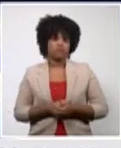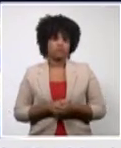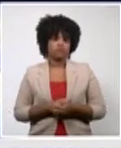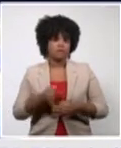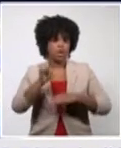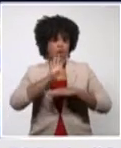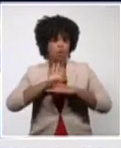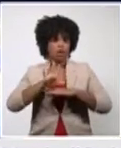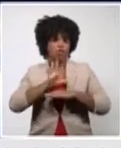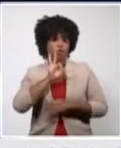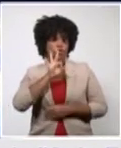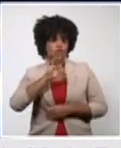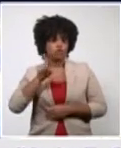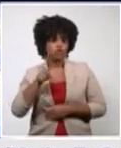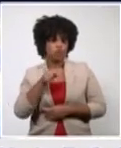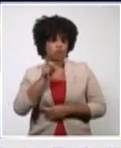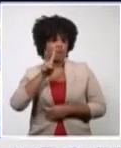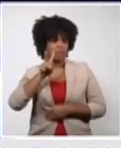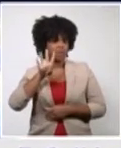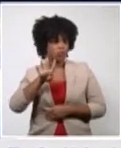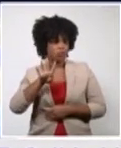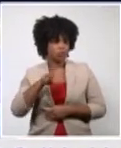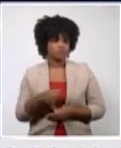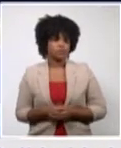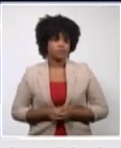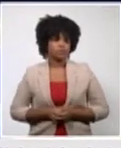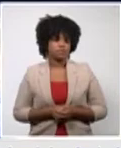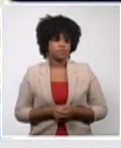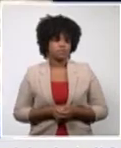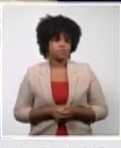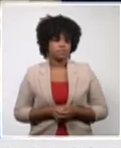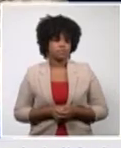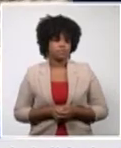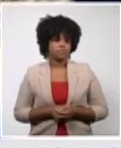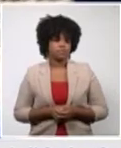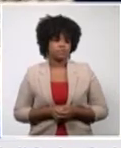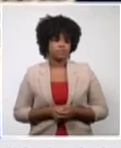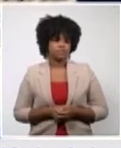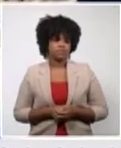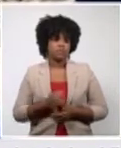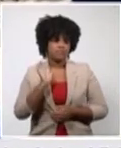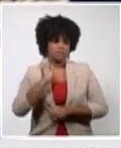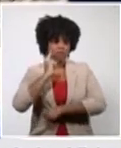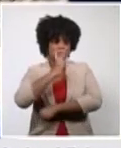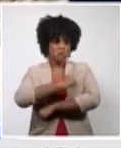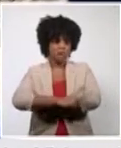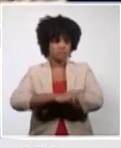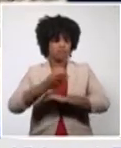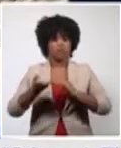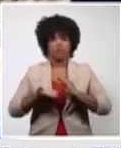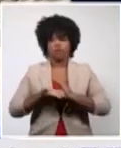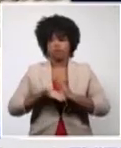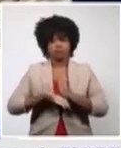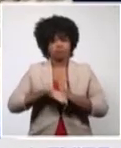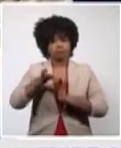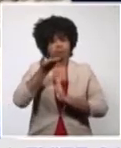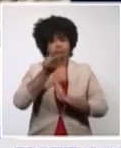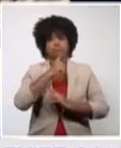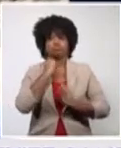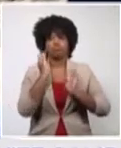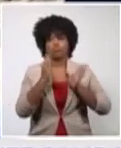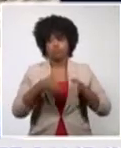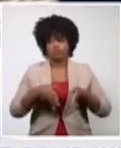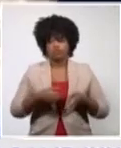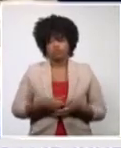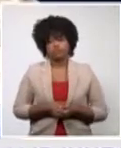with 8.24%, with the highest authorities.